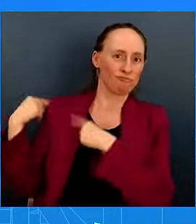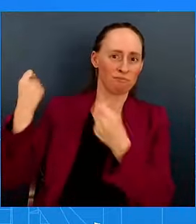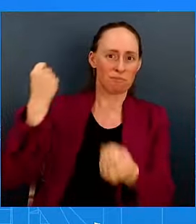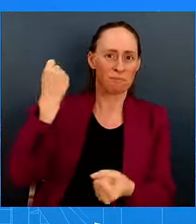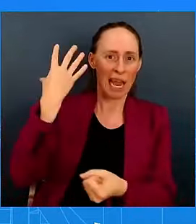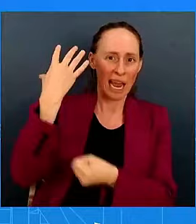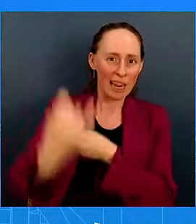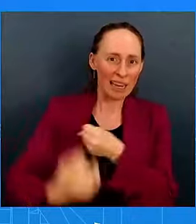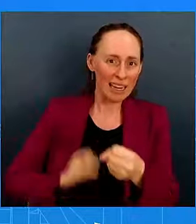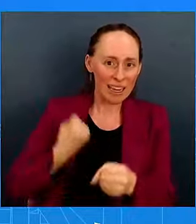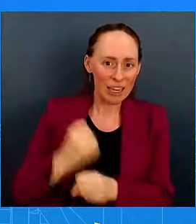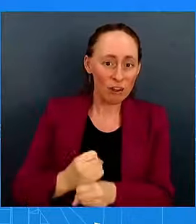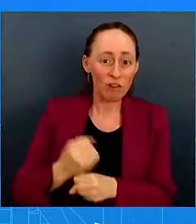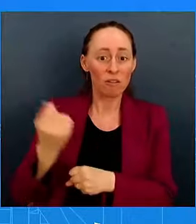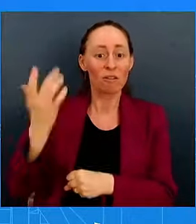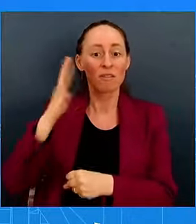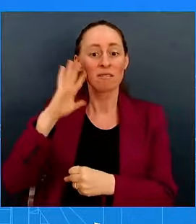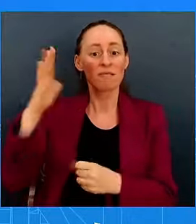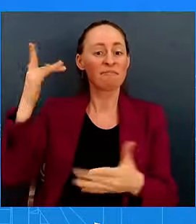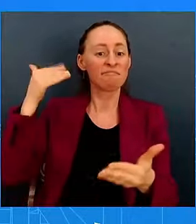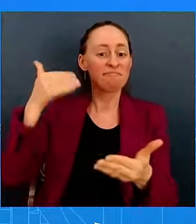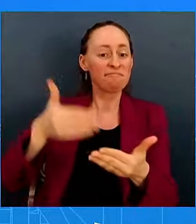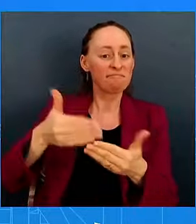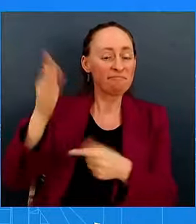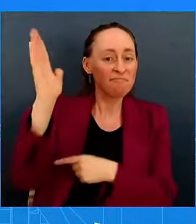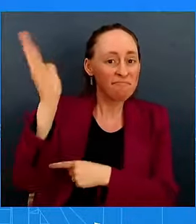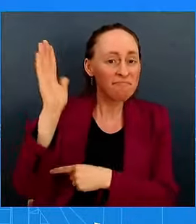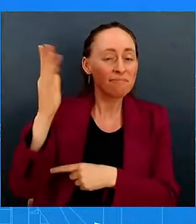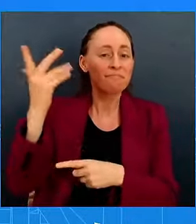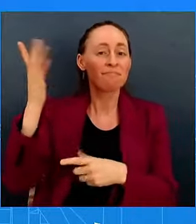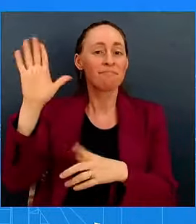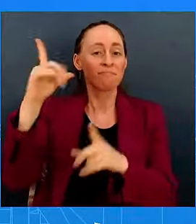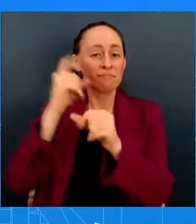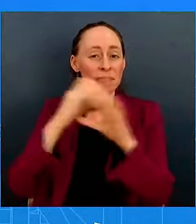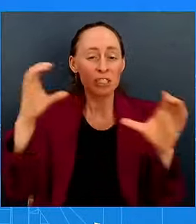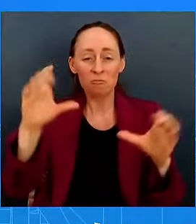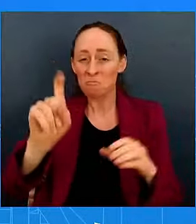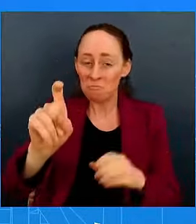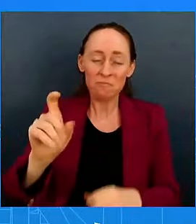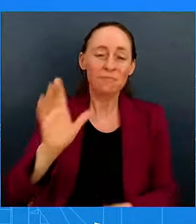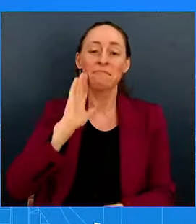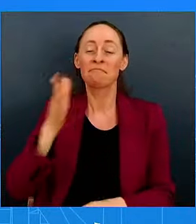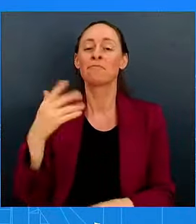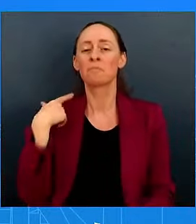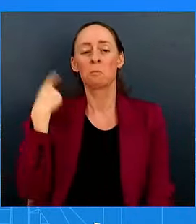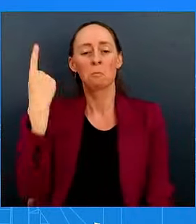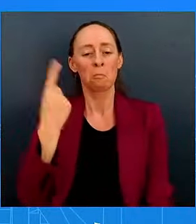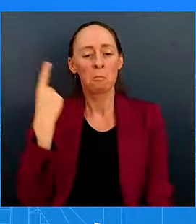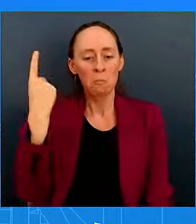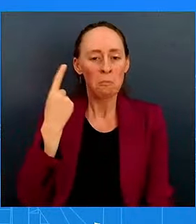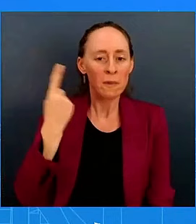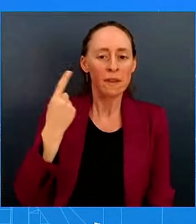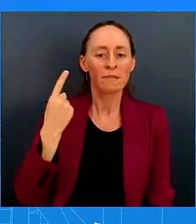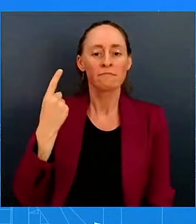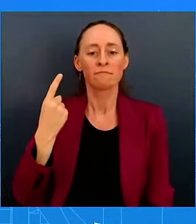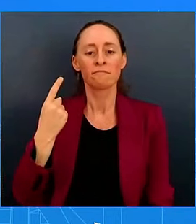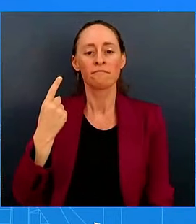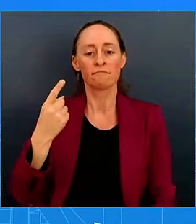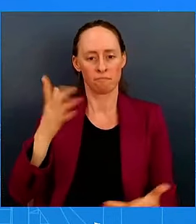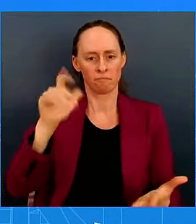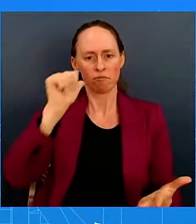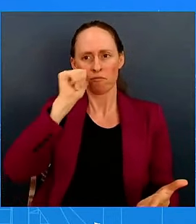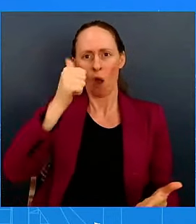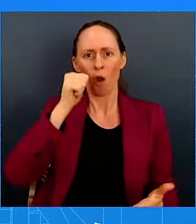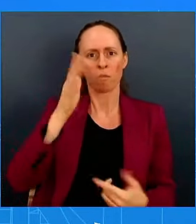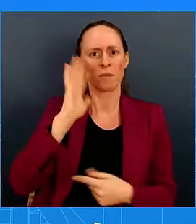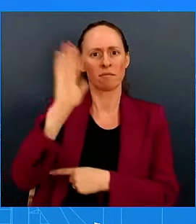final address to an UNGA group. And also, thinking about the speech tomorrow, you said that the president will discuss how